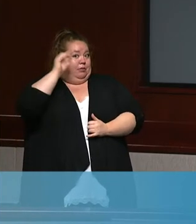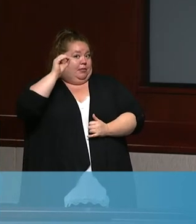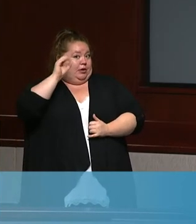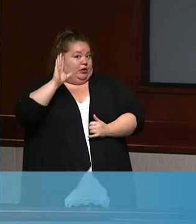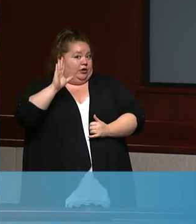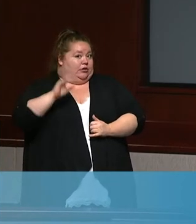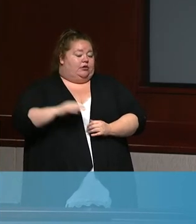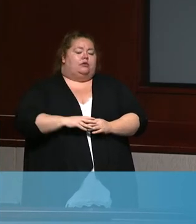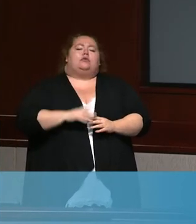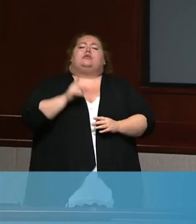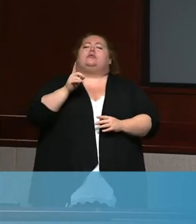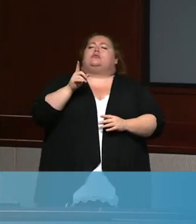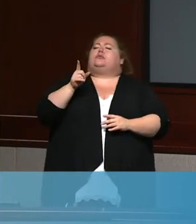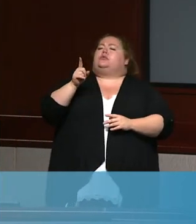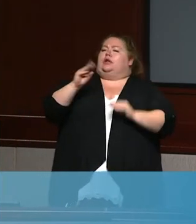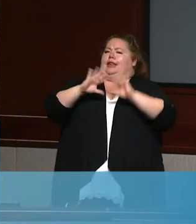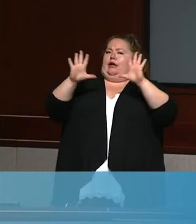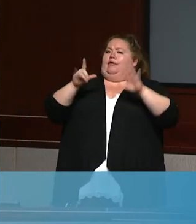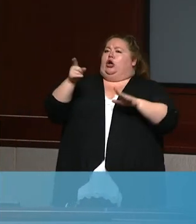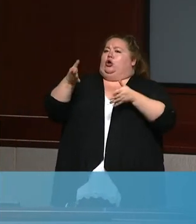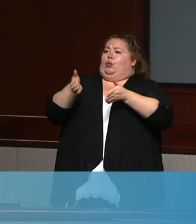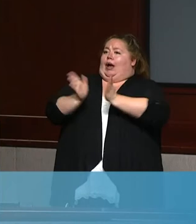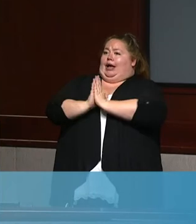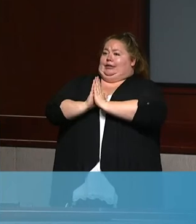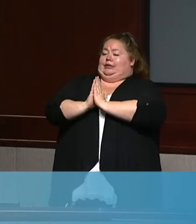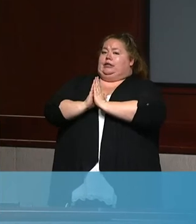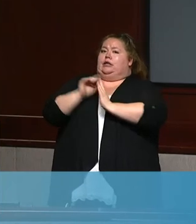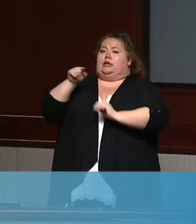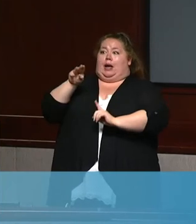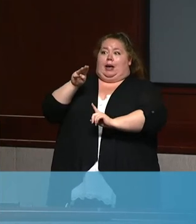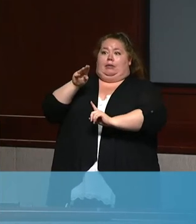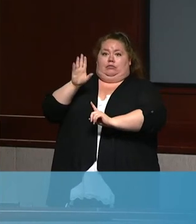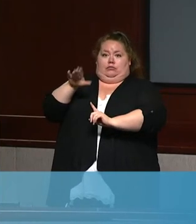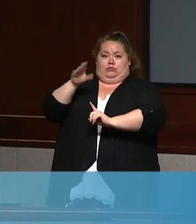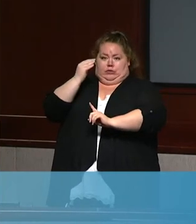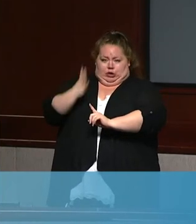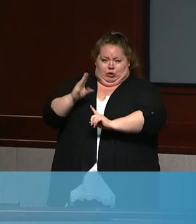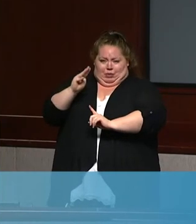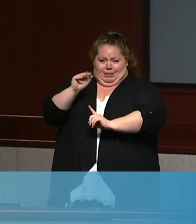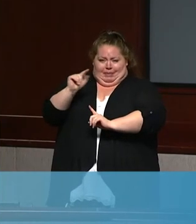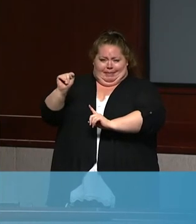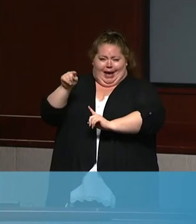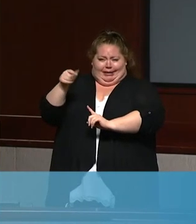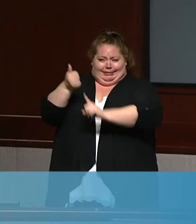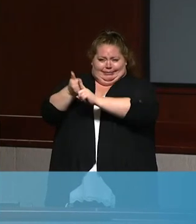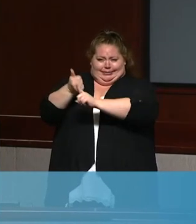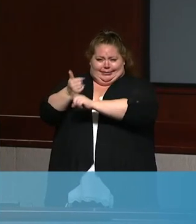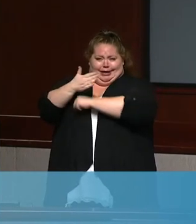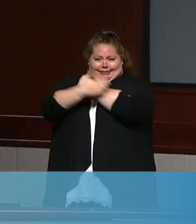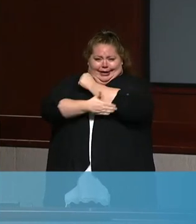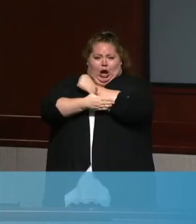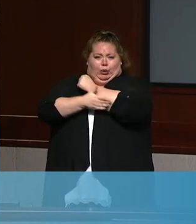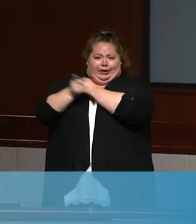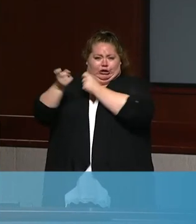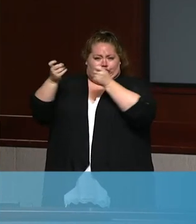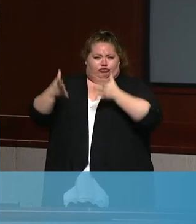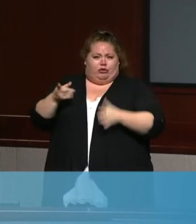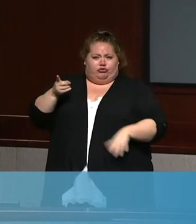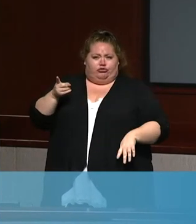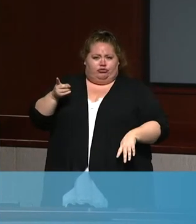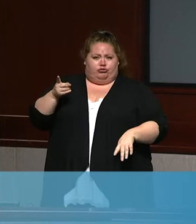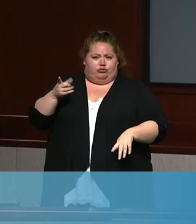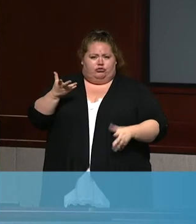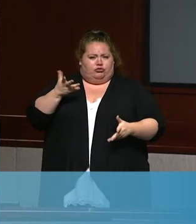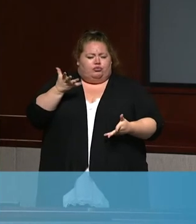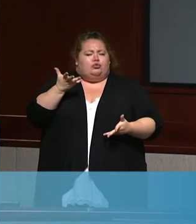You're asking, well, Matt is the county. I'm not sure what you're asking. I